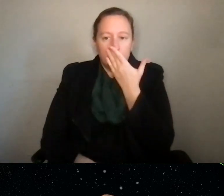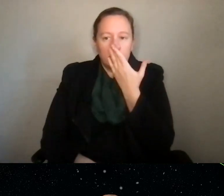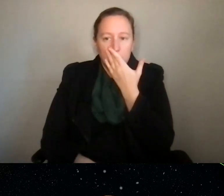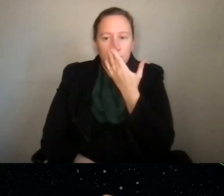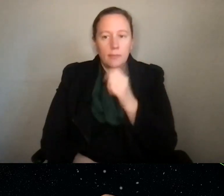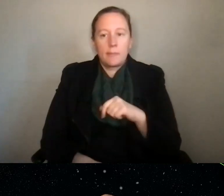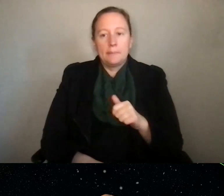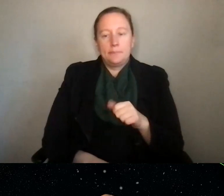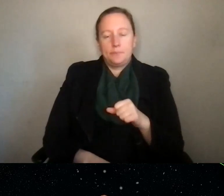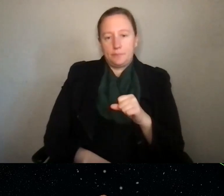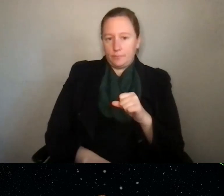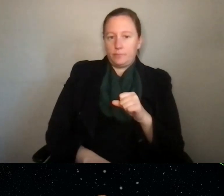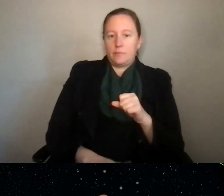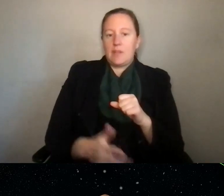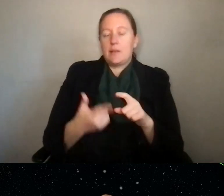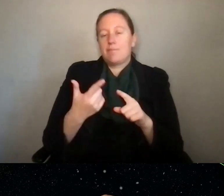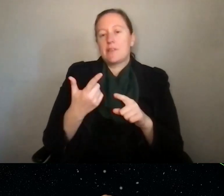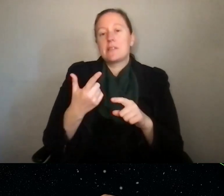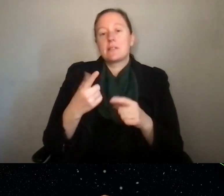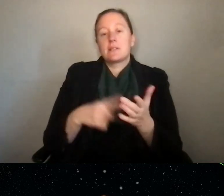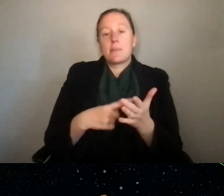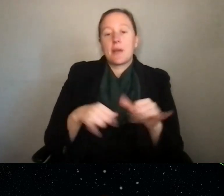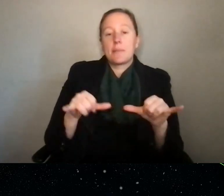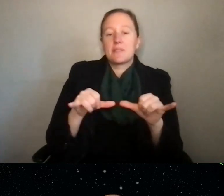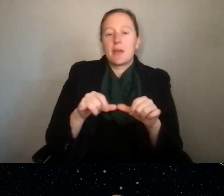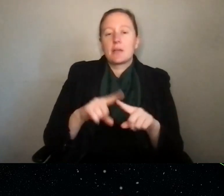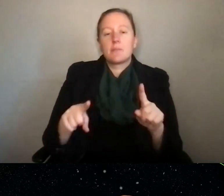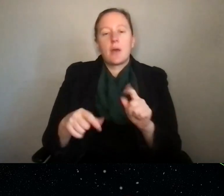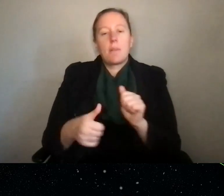about what kind of proposal are you submitting.